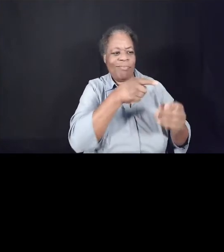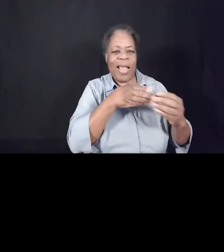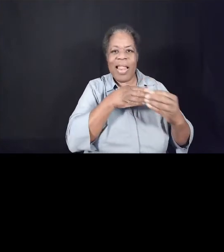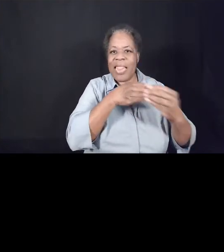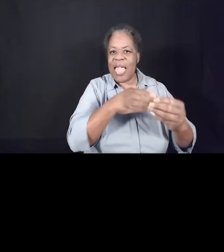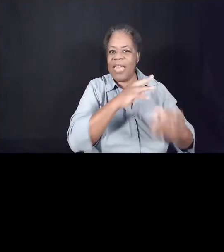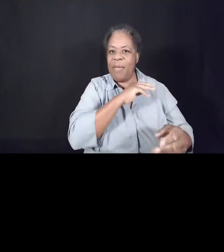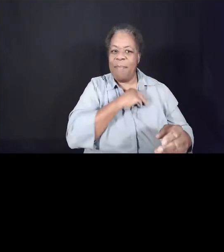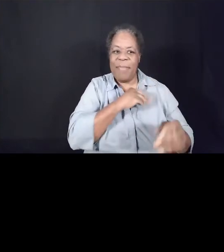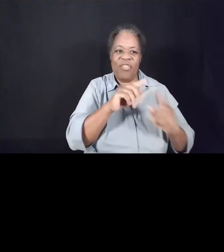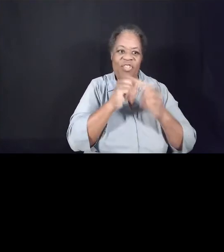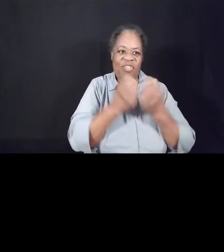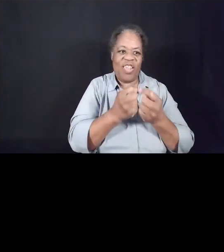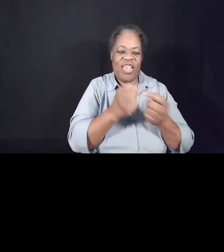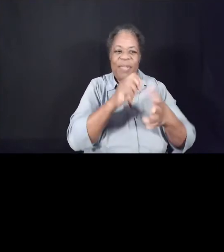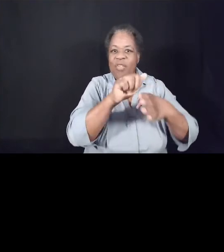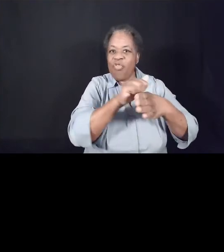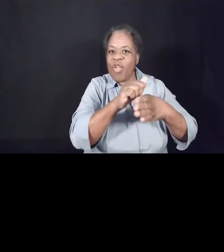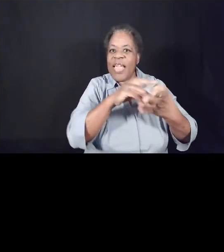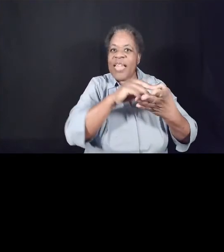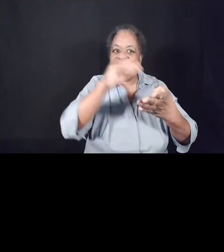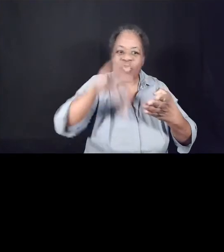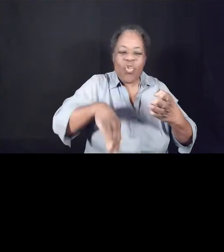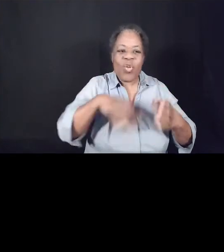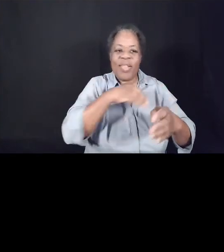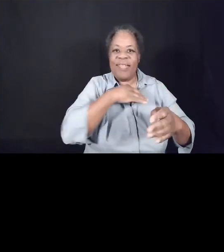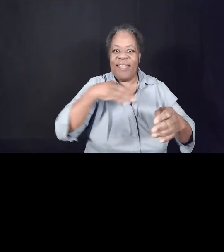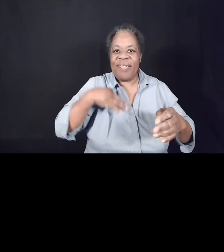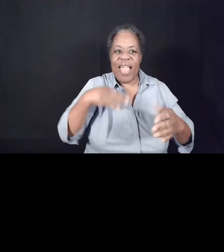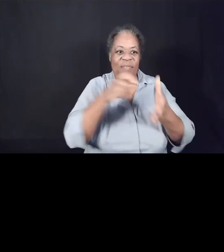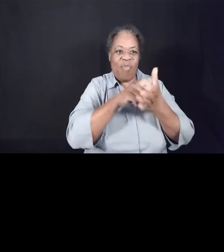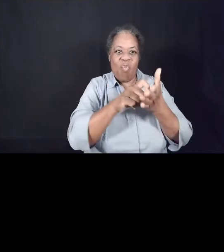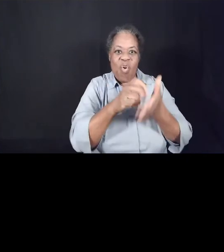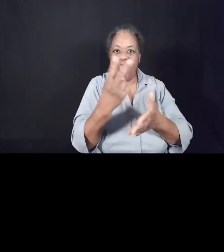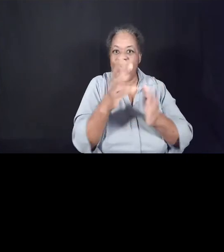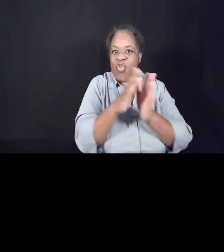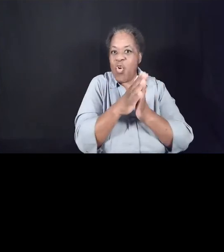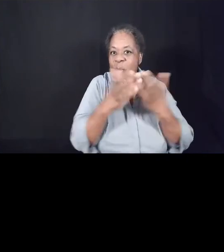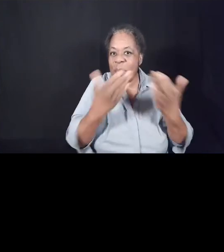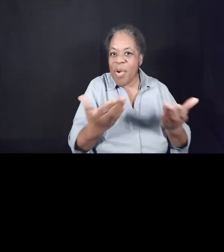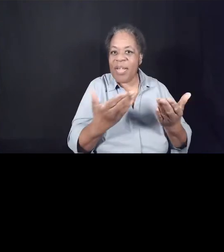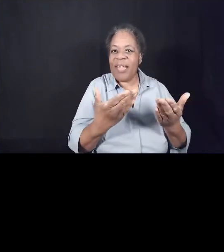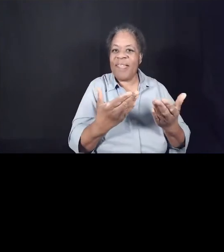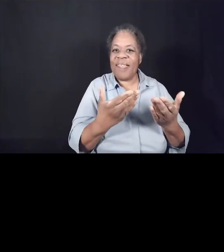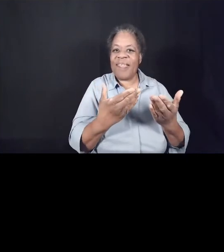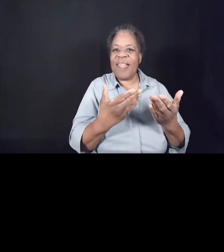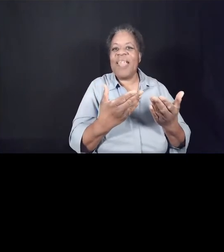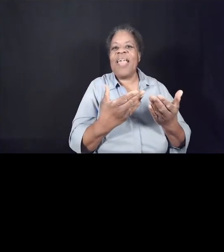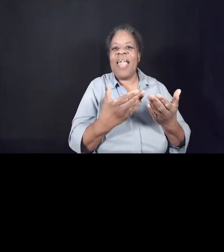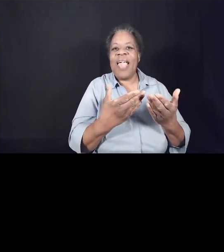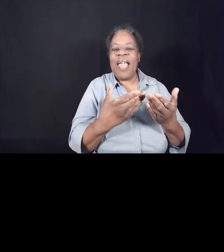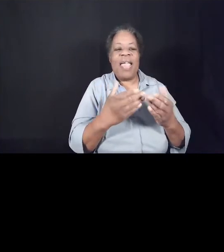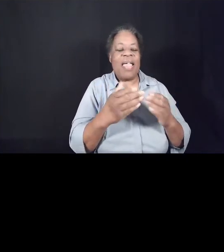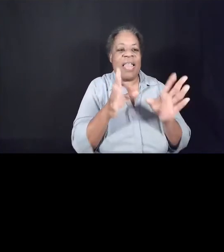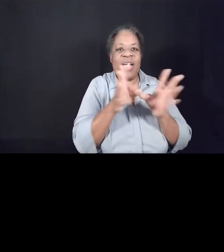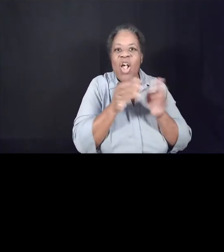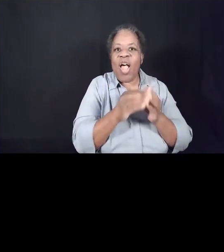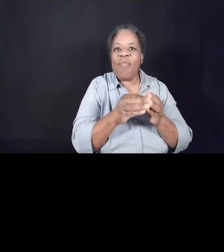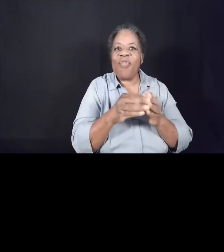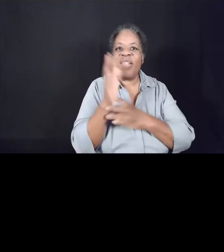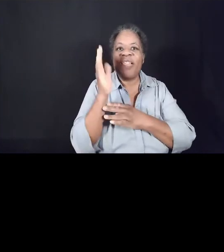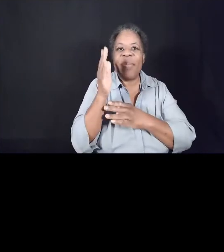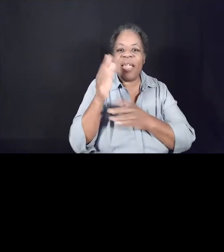students and staff. She's the author of two books and is a very popular conference speaker. Ed Olley